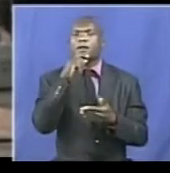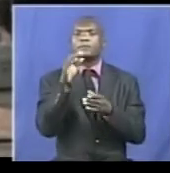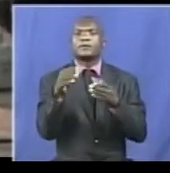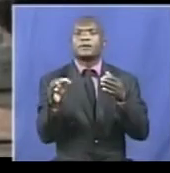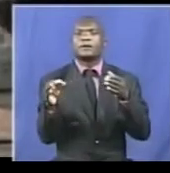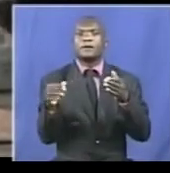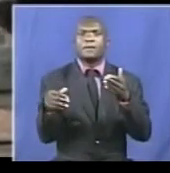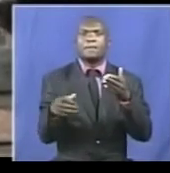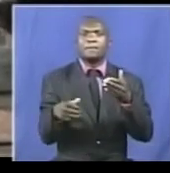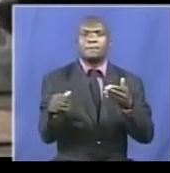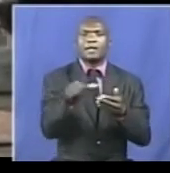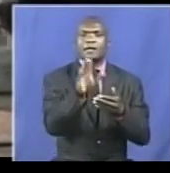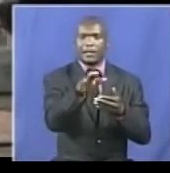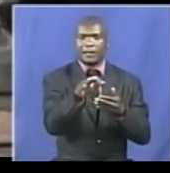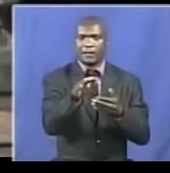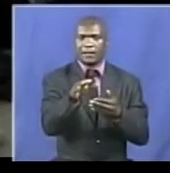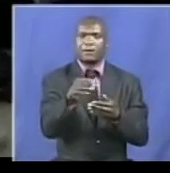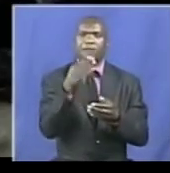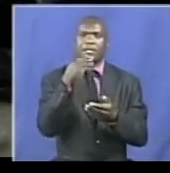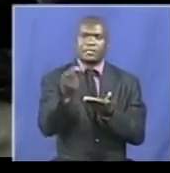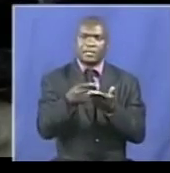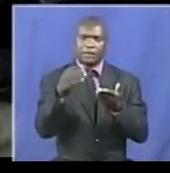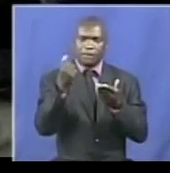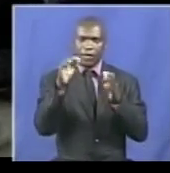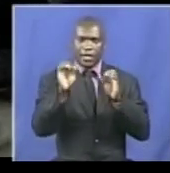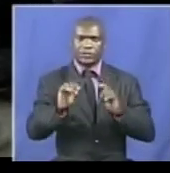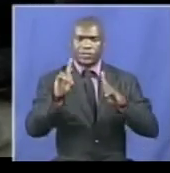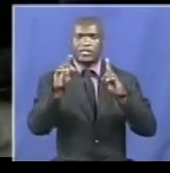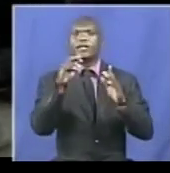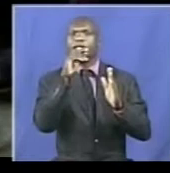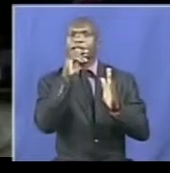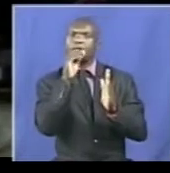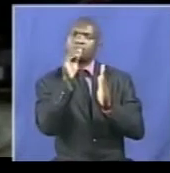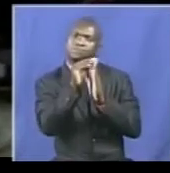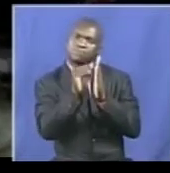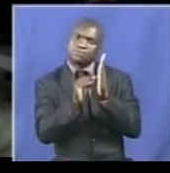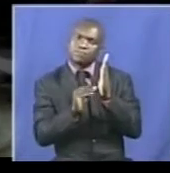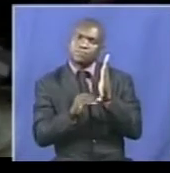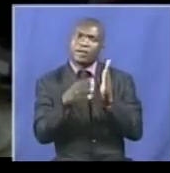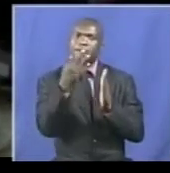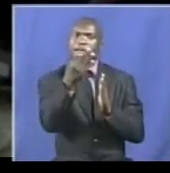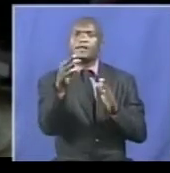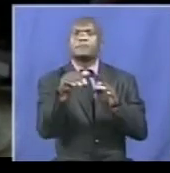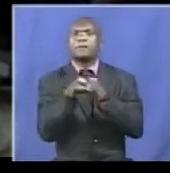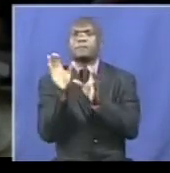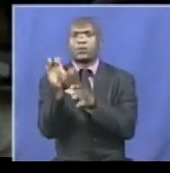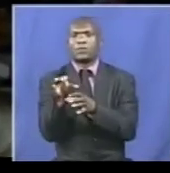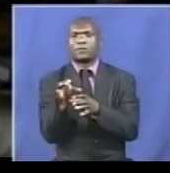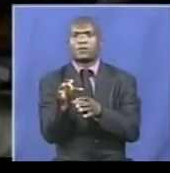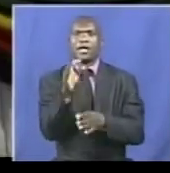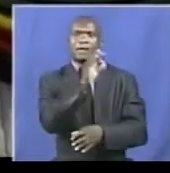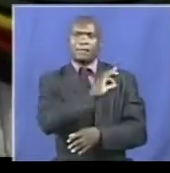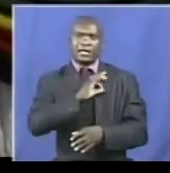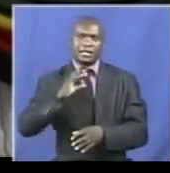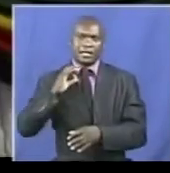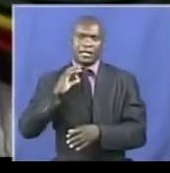as Secretary for Education, while Comrade Tokozle Matutu is the new Secretary for Gender. Comrade Joshua Malinga retained